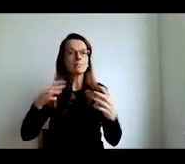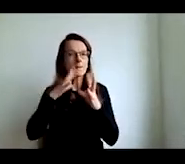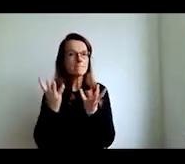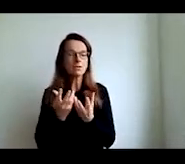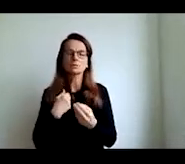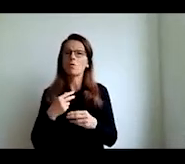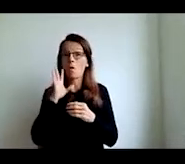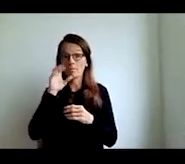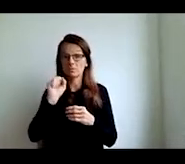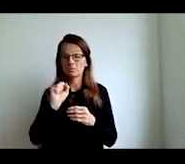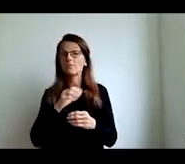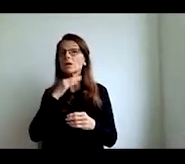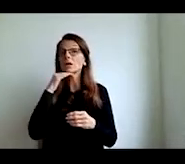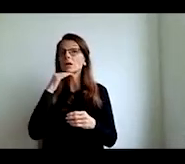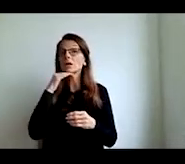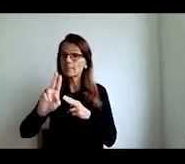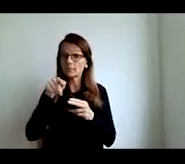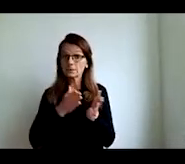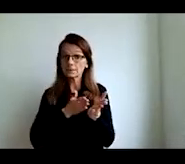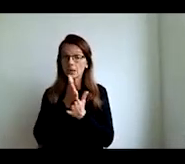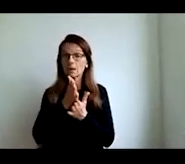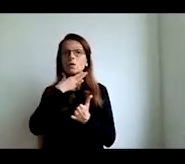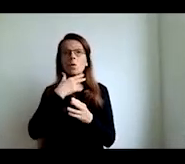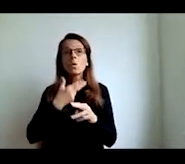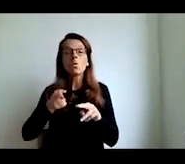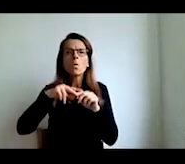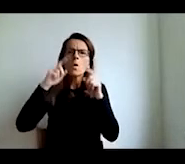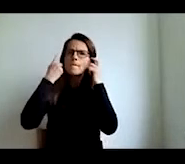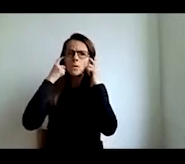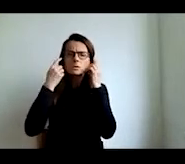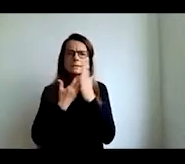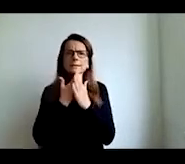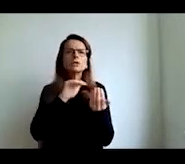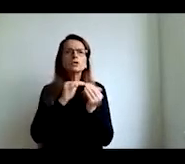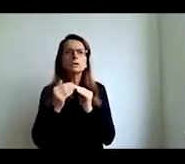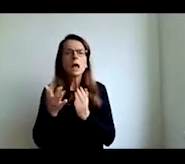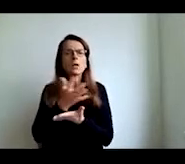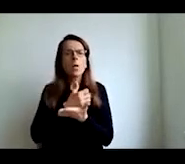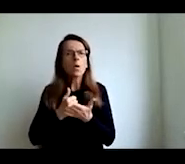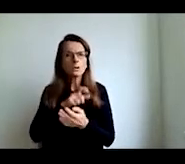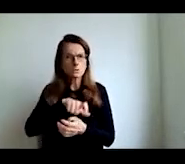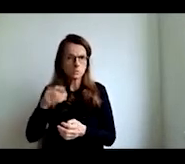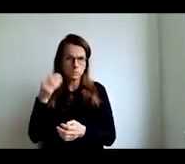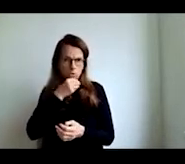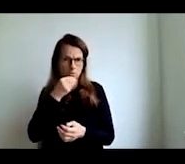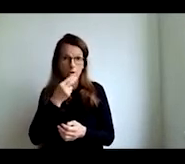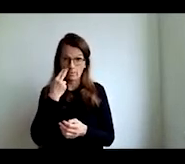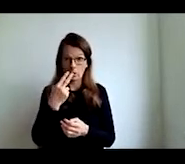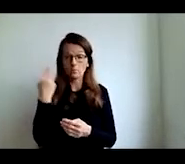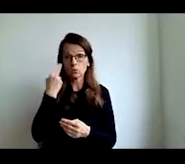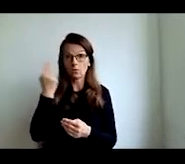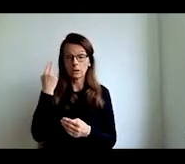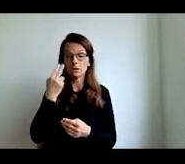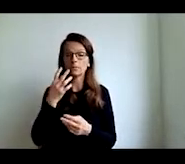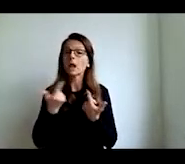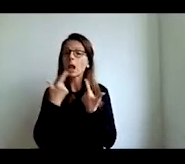now schools taking more ownership of the social welfare of students and actually if you look to Slovenia schools do have a